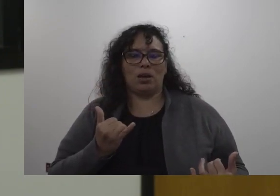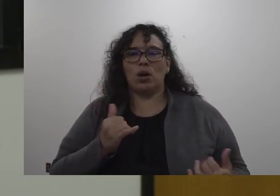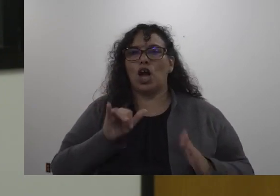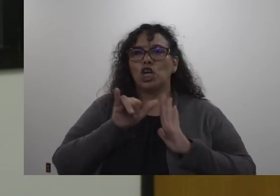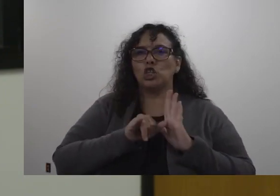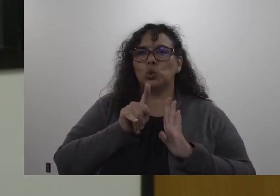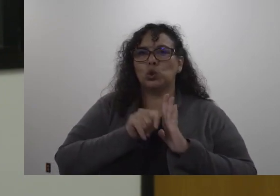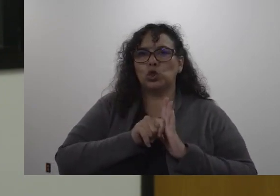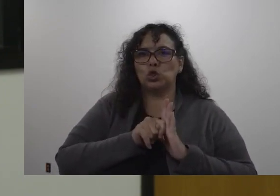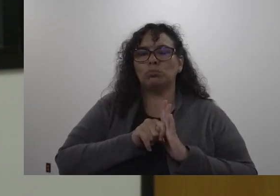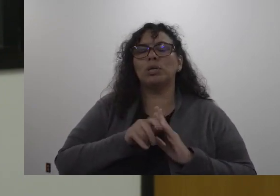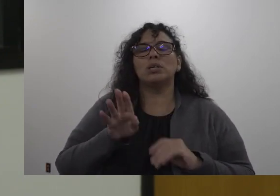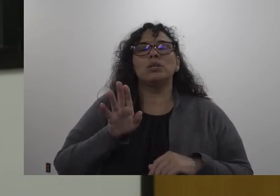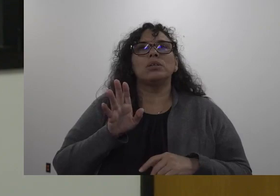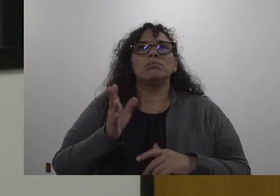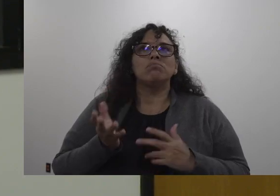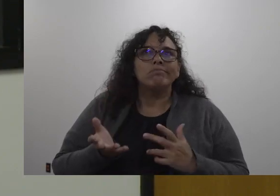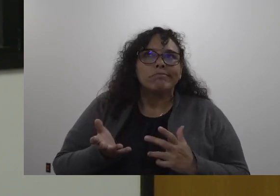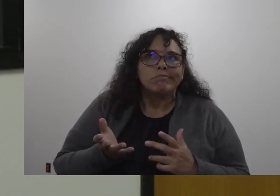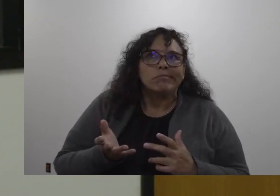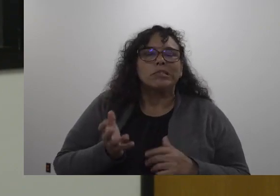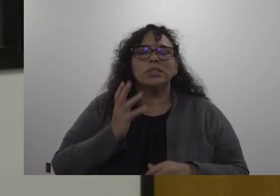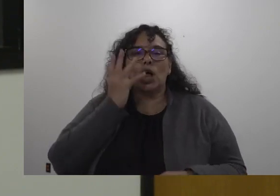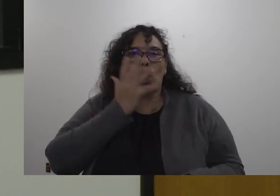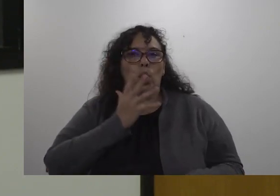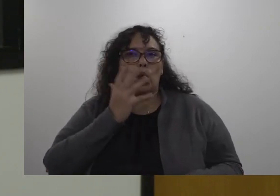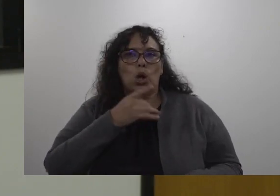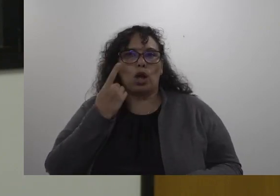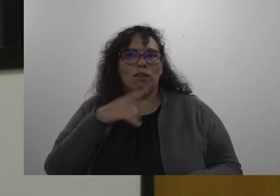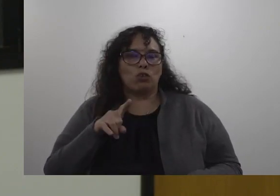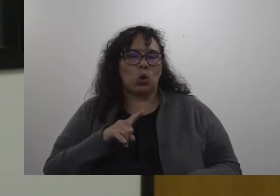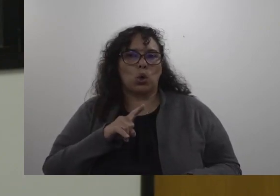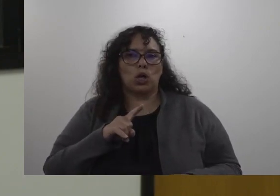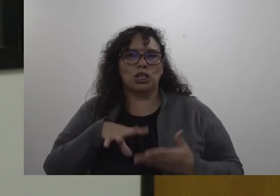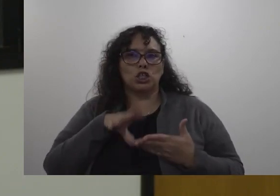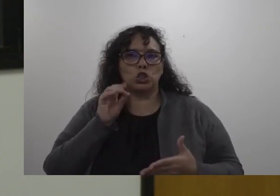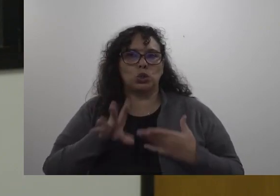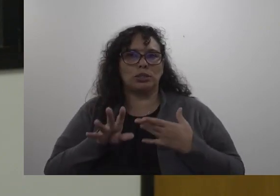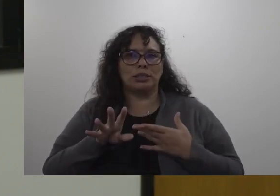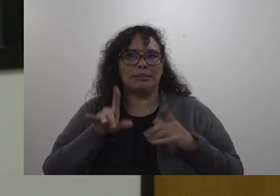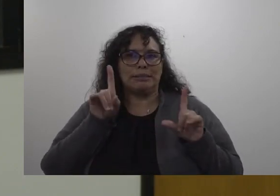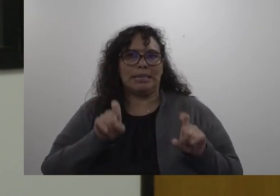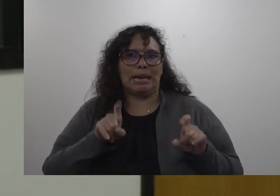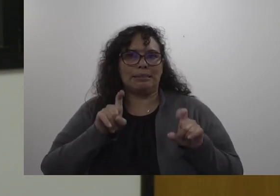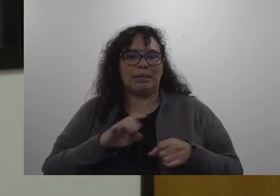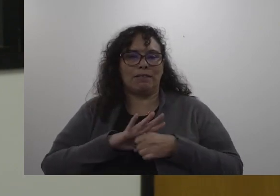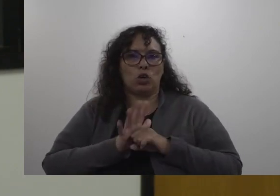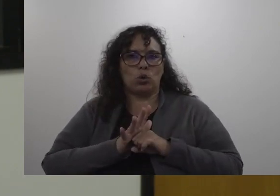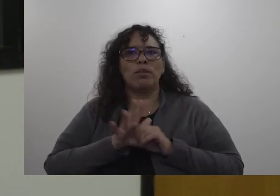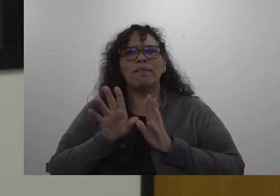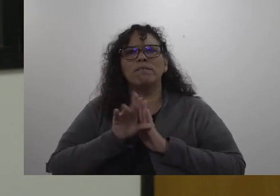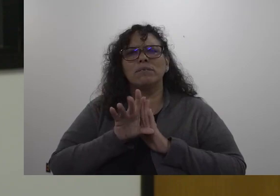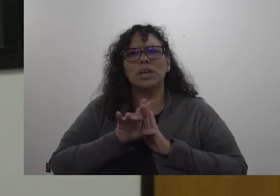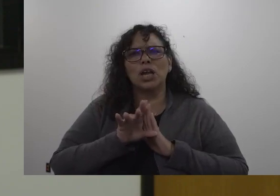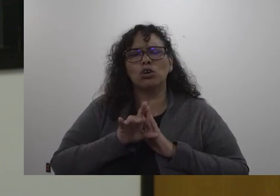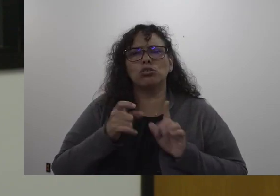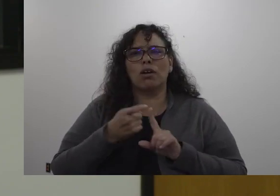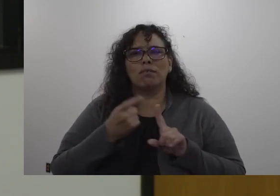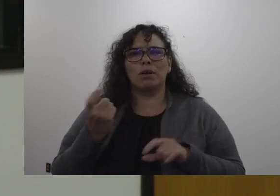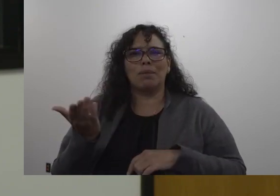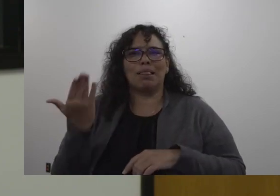channel if they're thinking well what does it look like for a student to be screened for COVID there are videos that are available from last spring